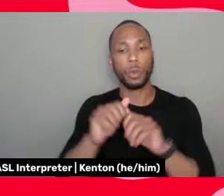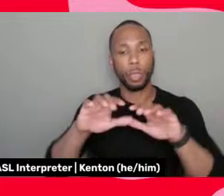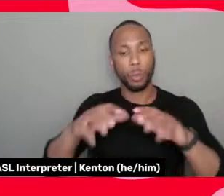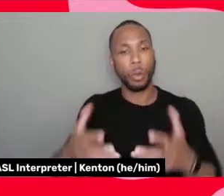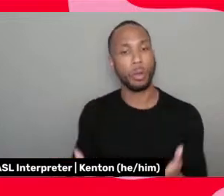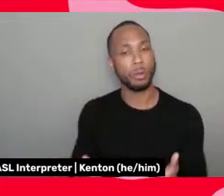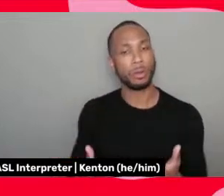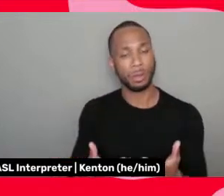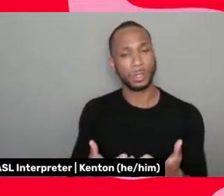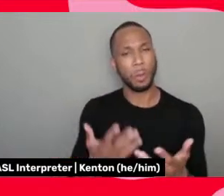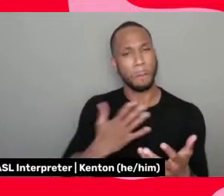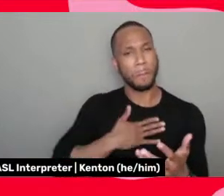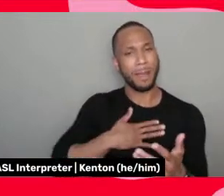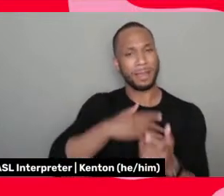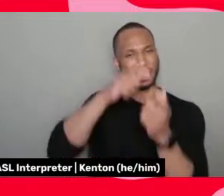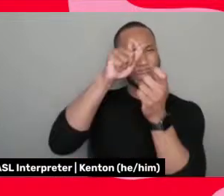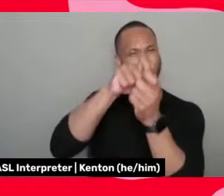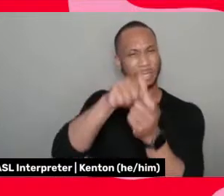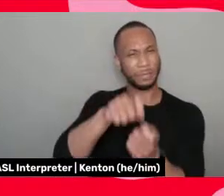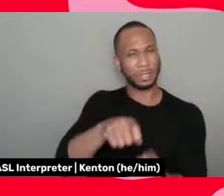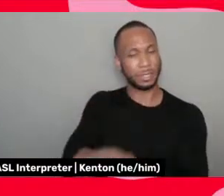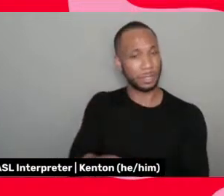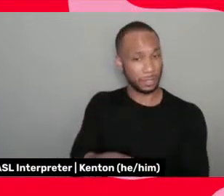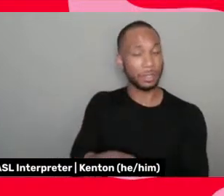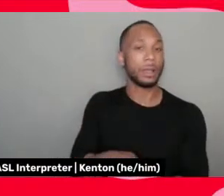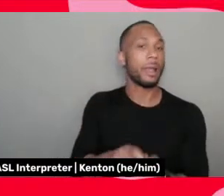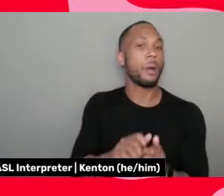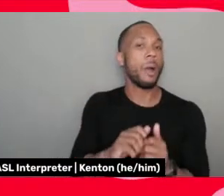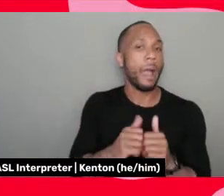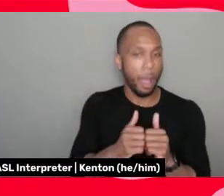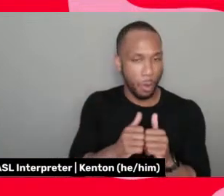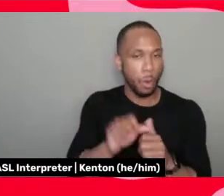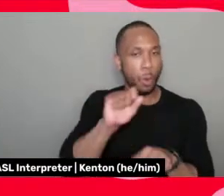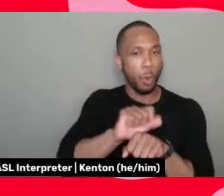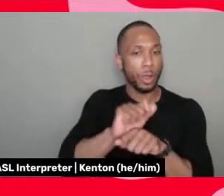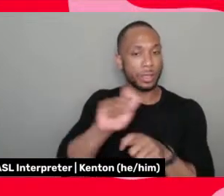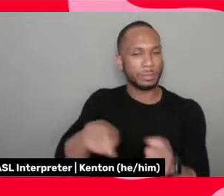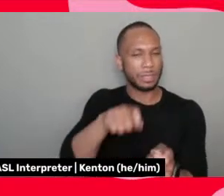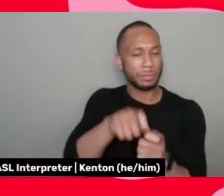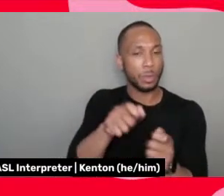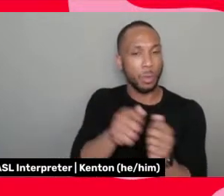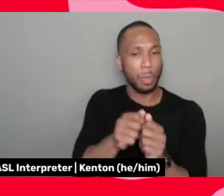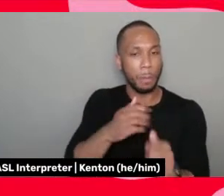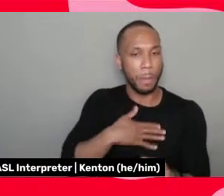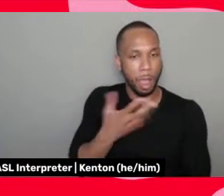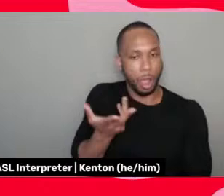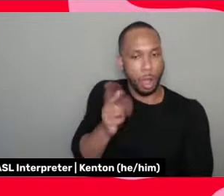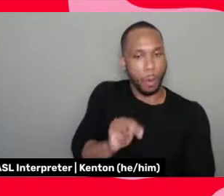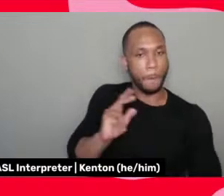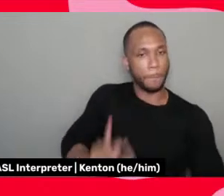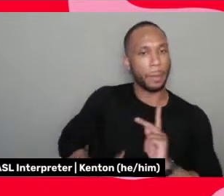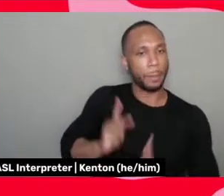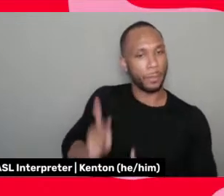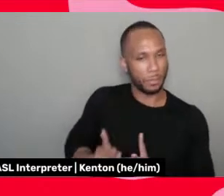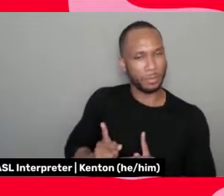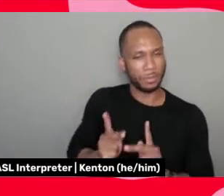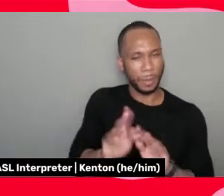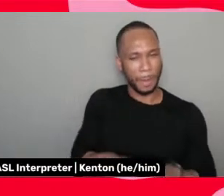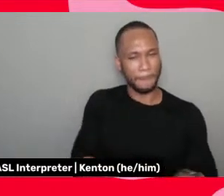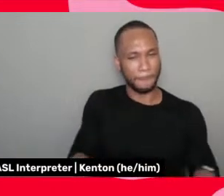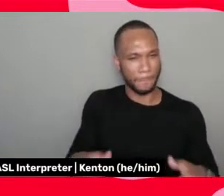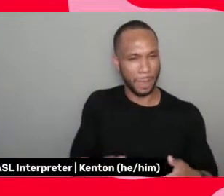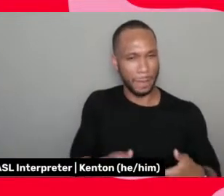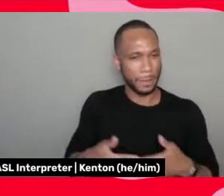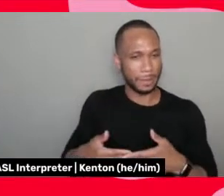specificity was in working specifically with my own folks, with my, the babies, right?